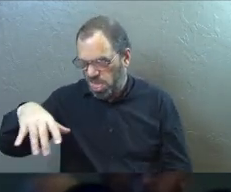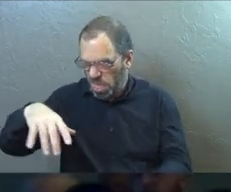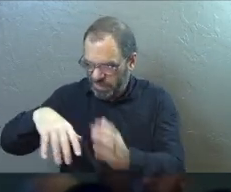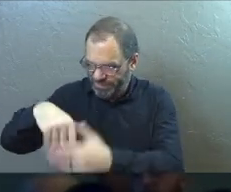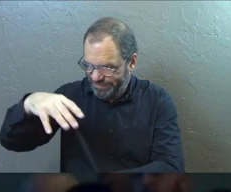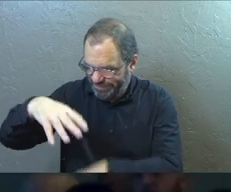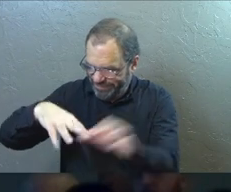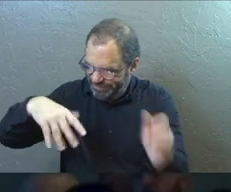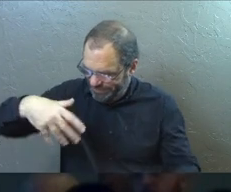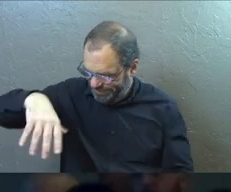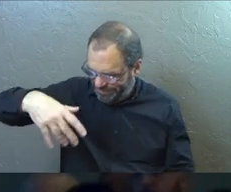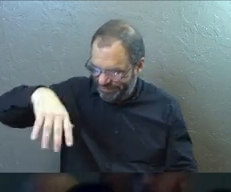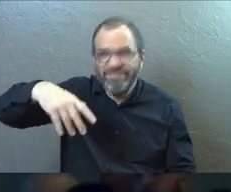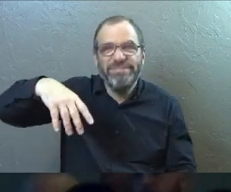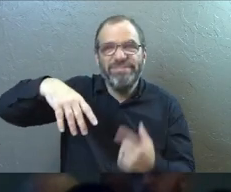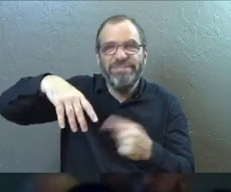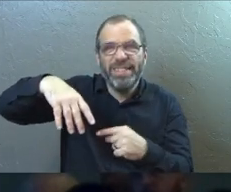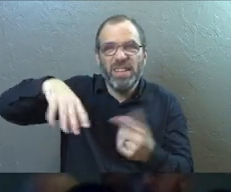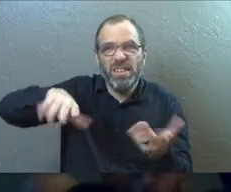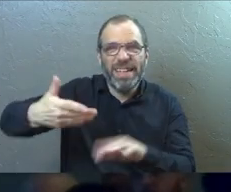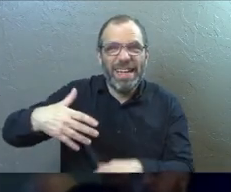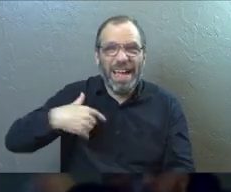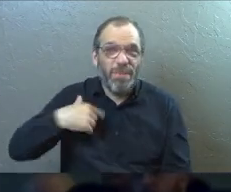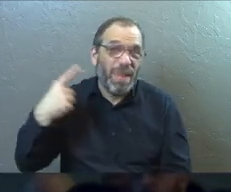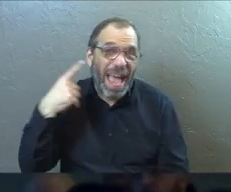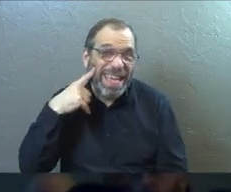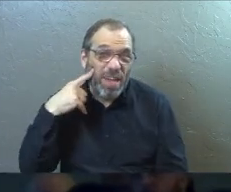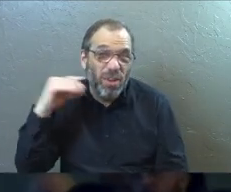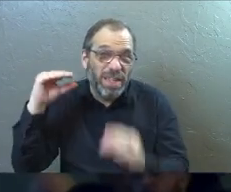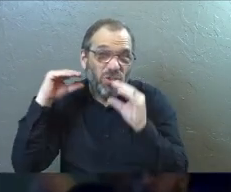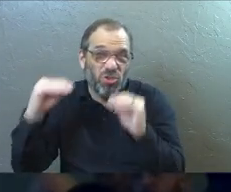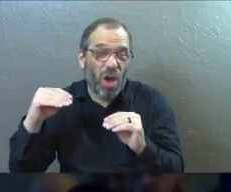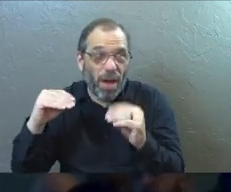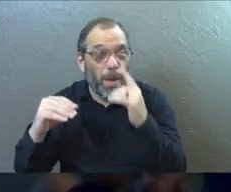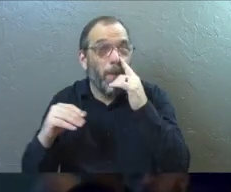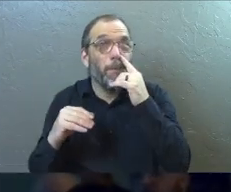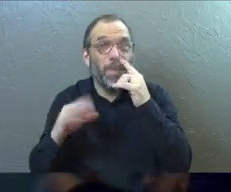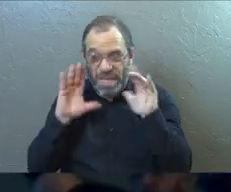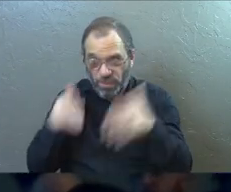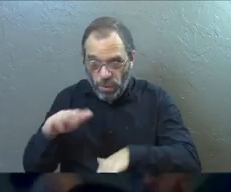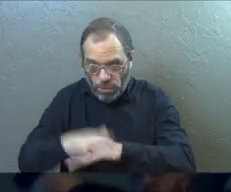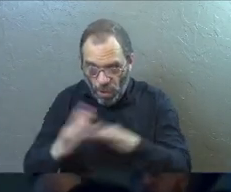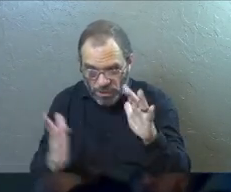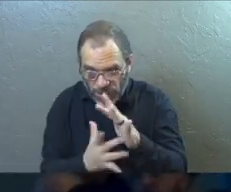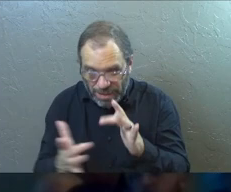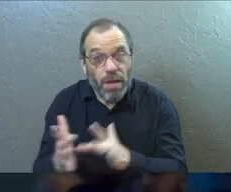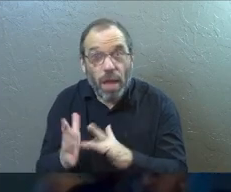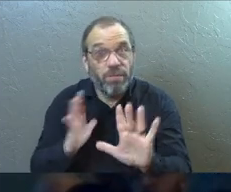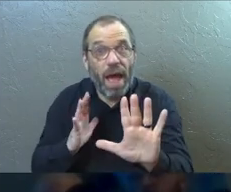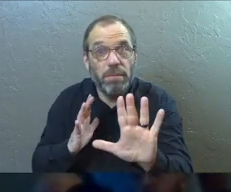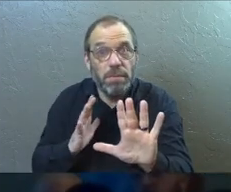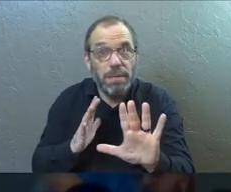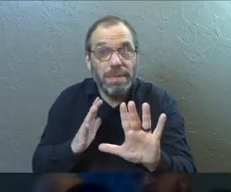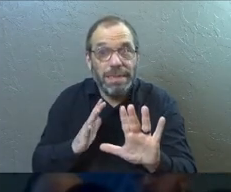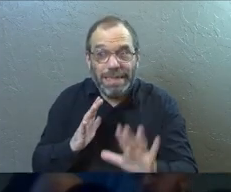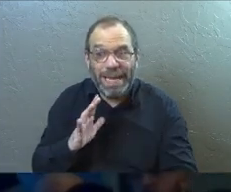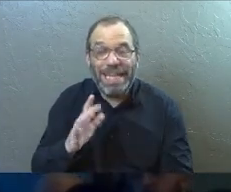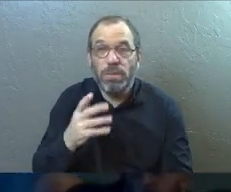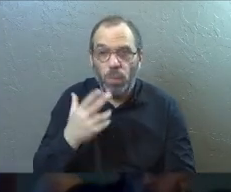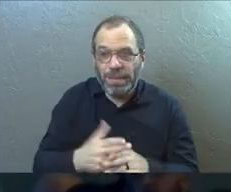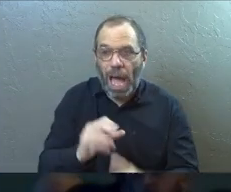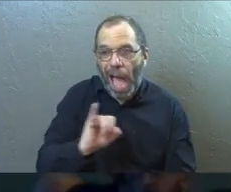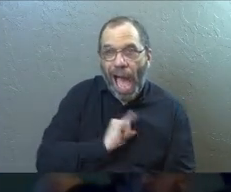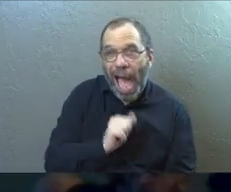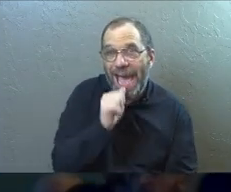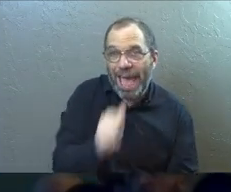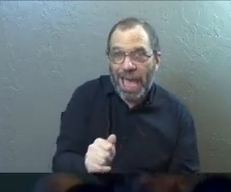fruit. And so much of this, whenever I hear this taught on, it's so focused on Jesus. And it should be. Because this is one of his I am statements.